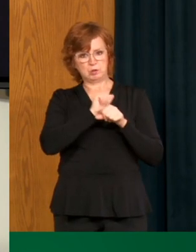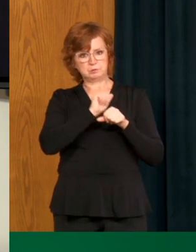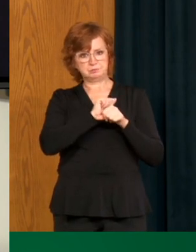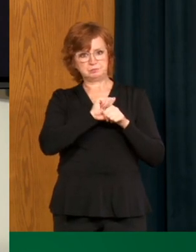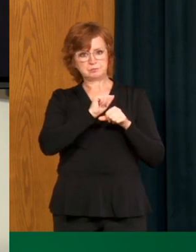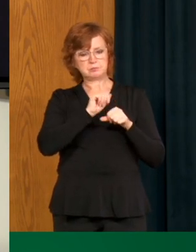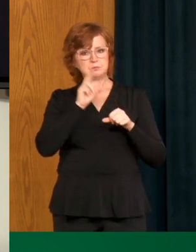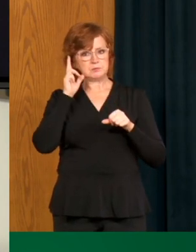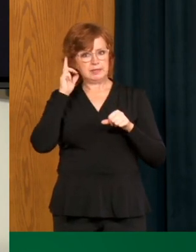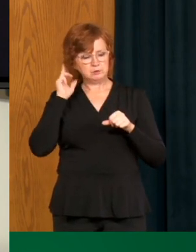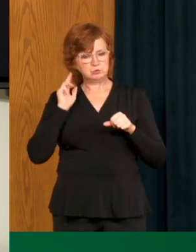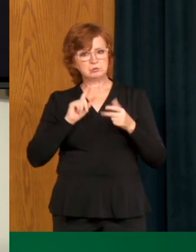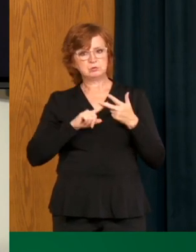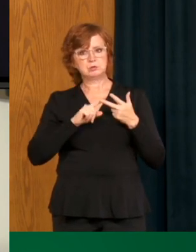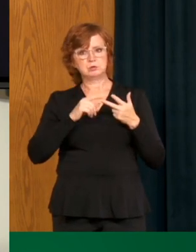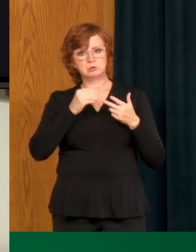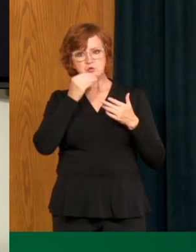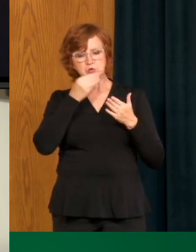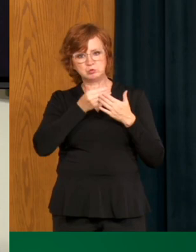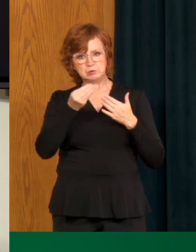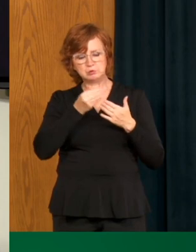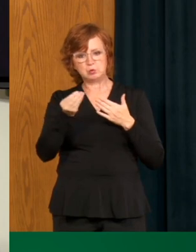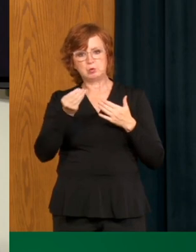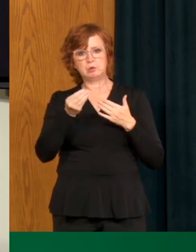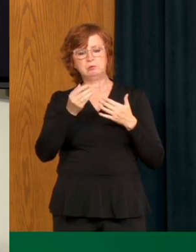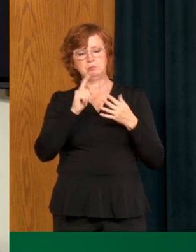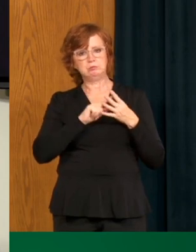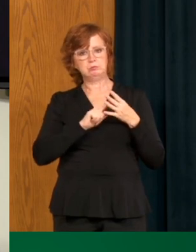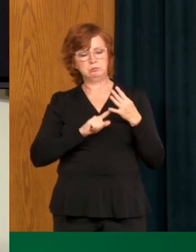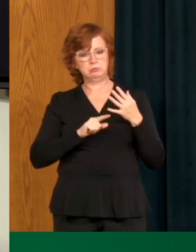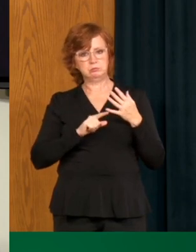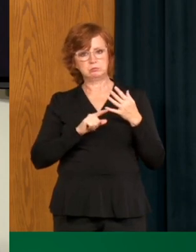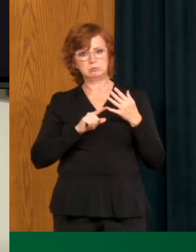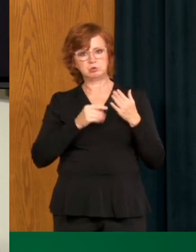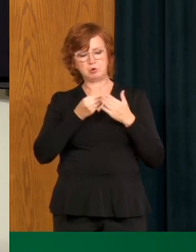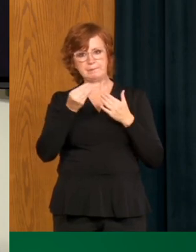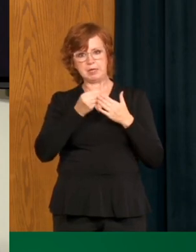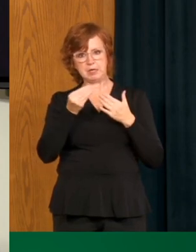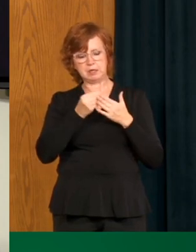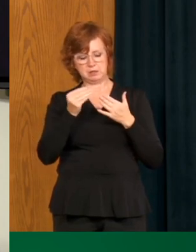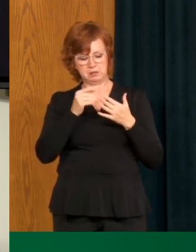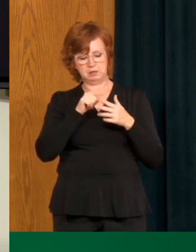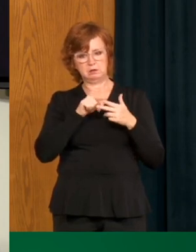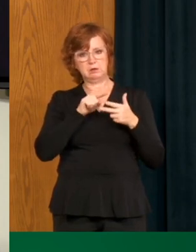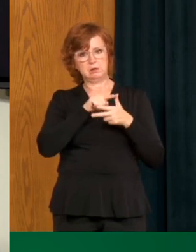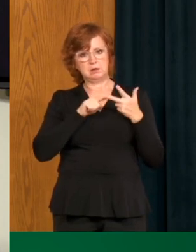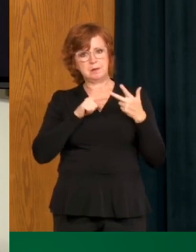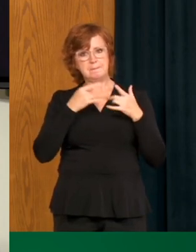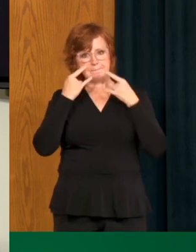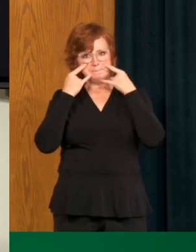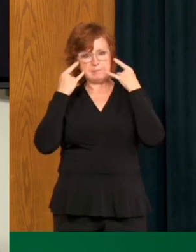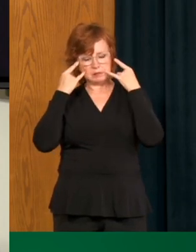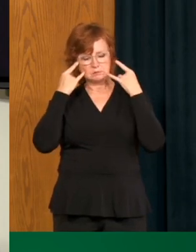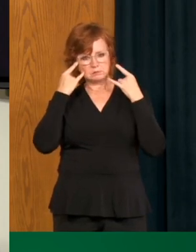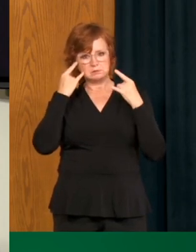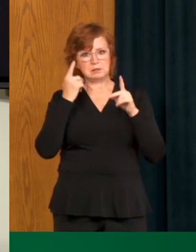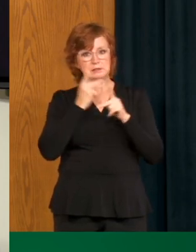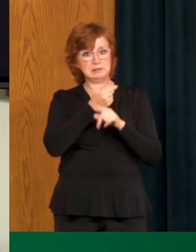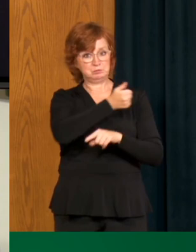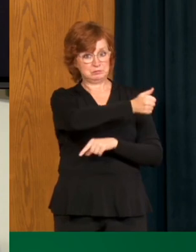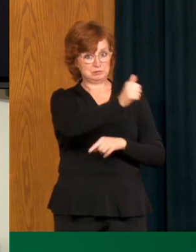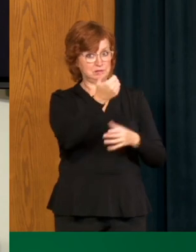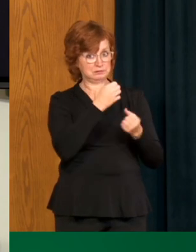more in hairdressing salons, uh, in grocery stores, other retail environments by using a mask, they have kept themselves safe.